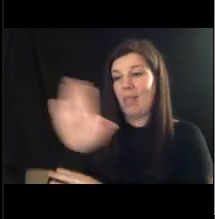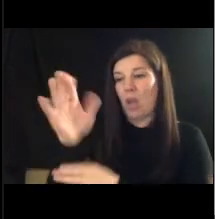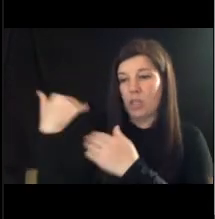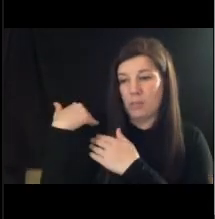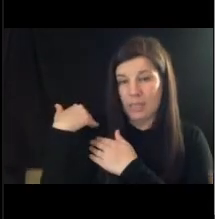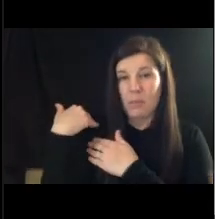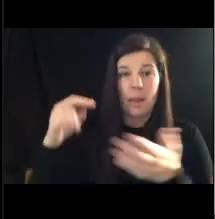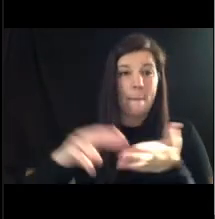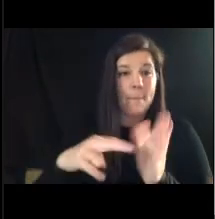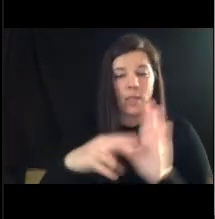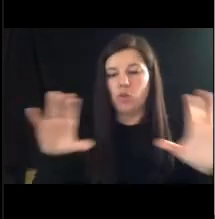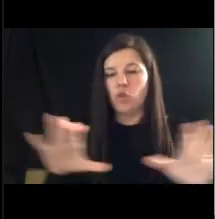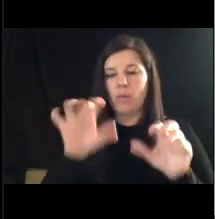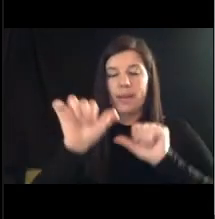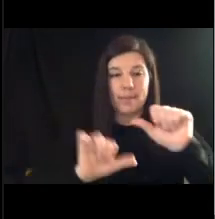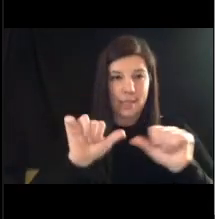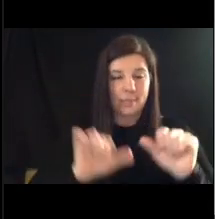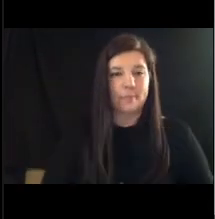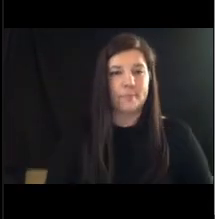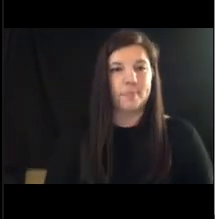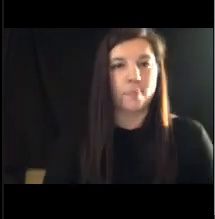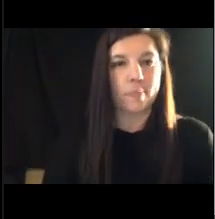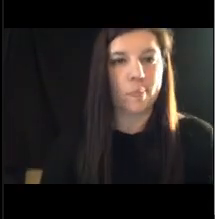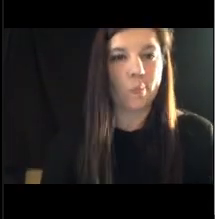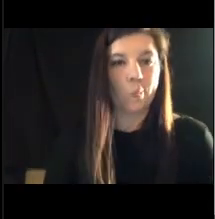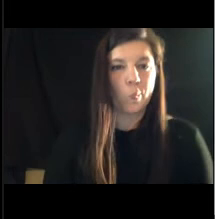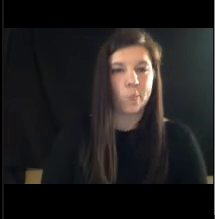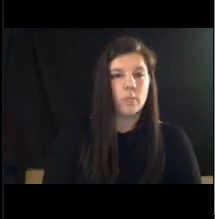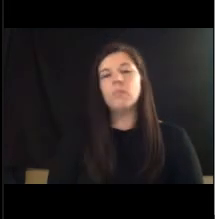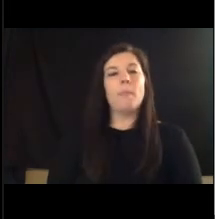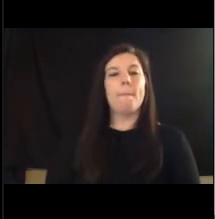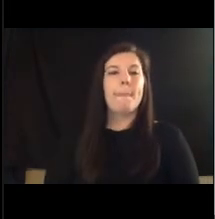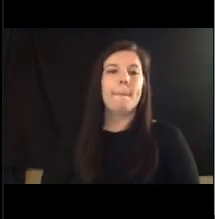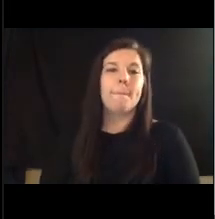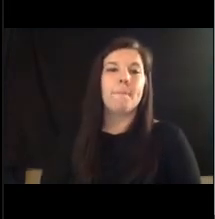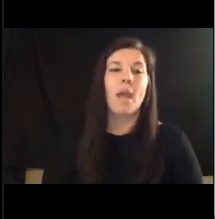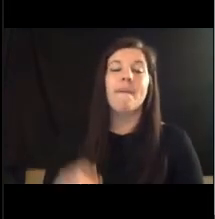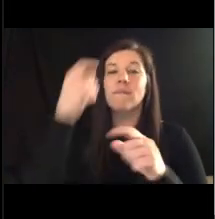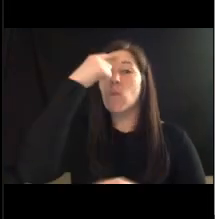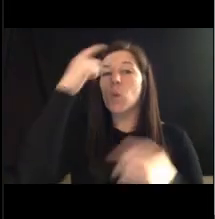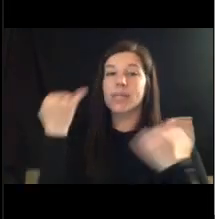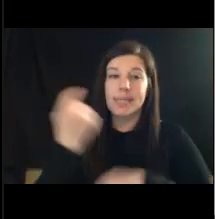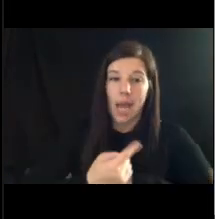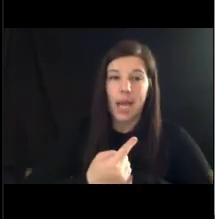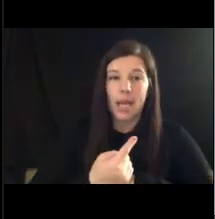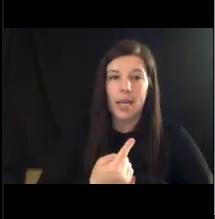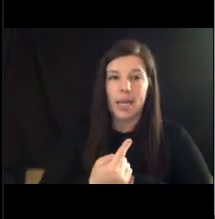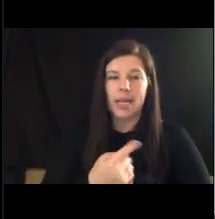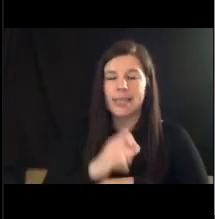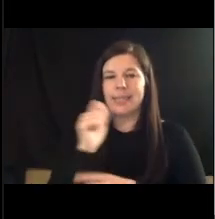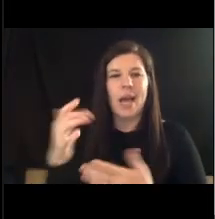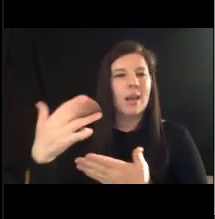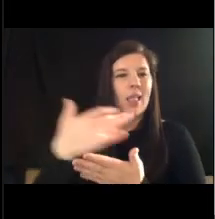this assessment um the item for this evening is not to collect it but to